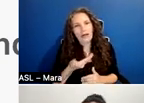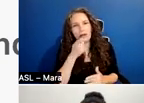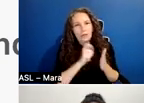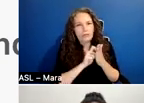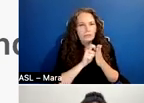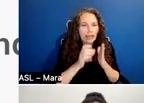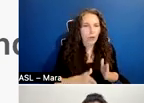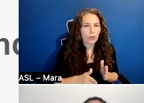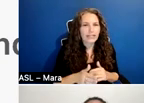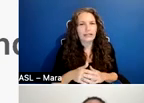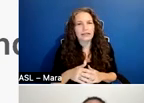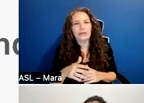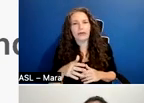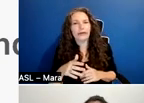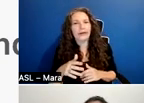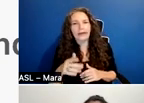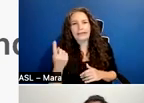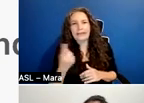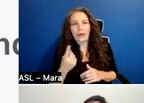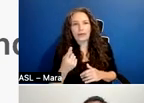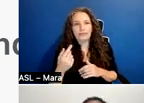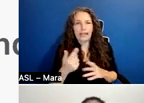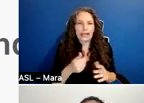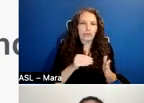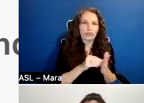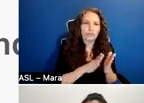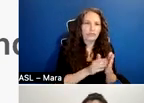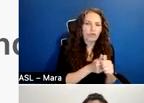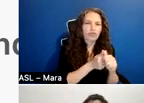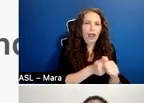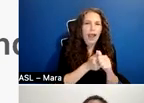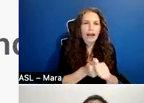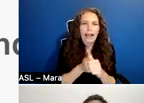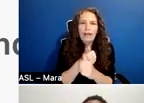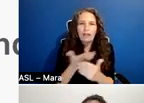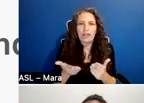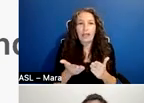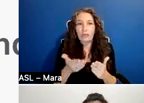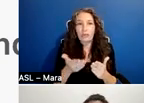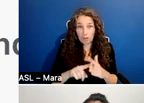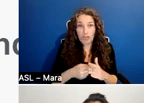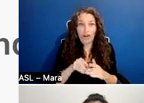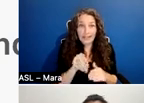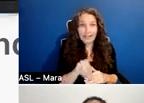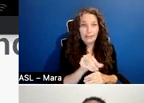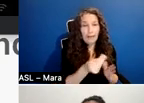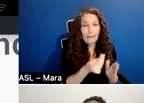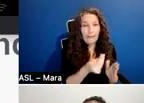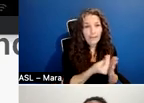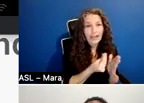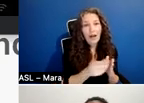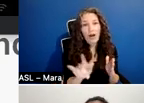and start to spend money. You may also want to add a PA to help with odds and ends, um, tasks to prepare for the set,